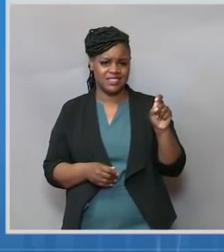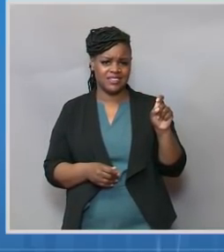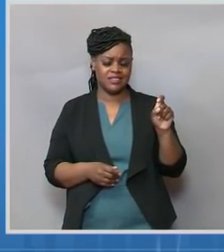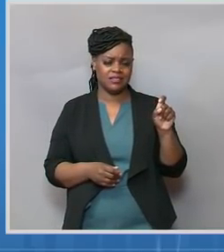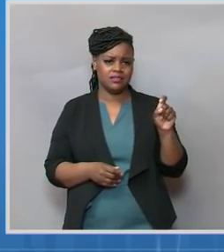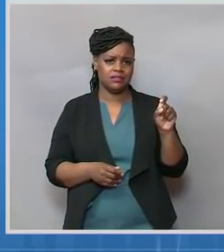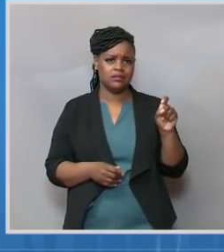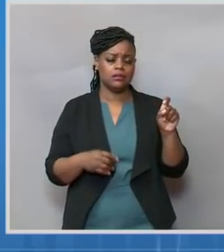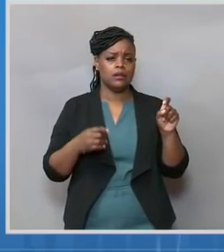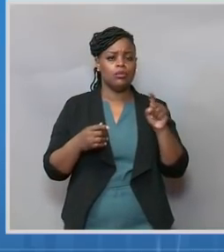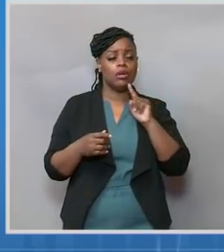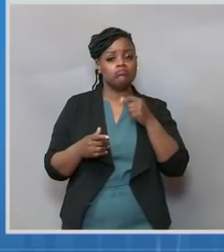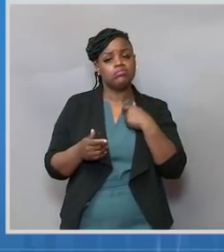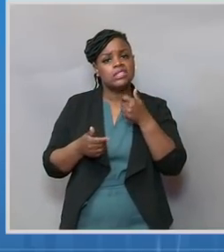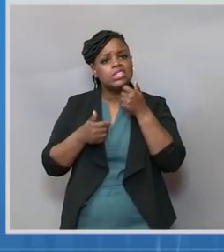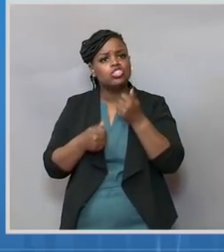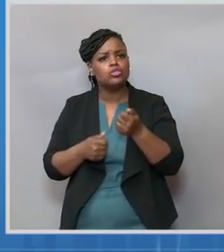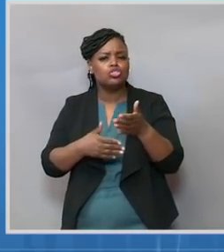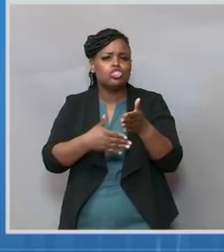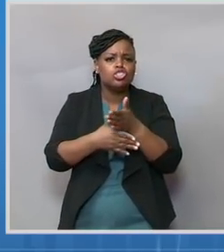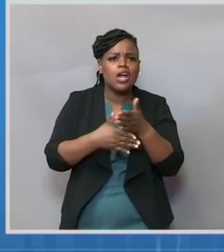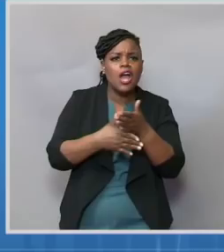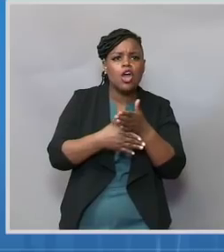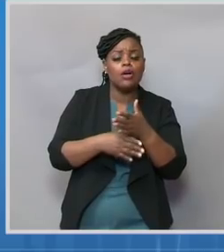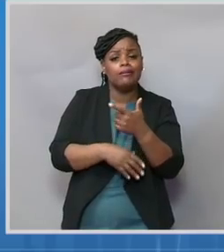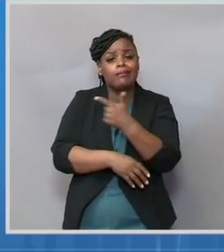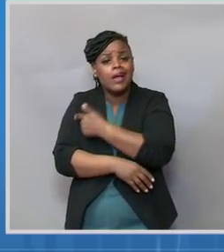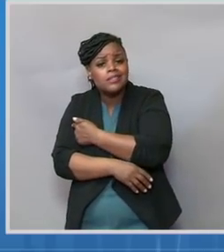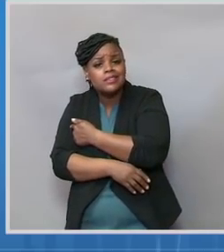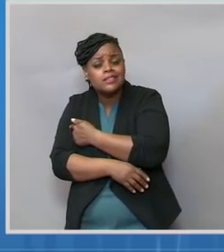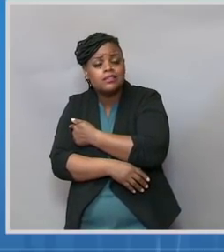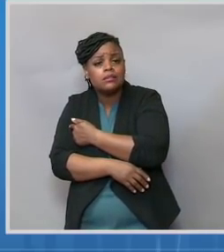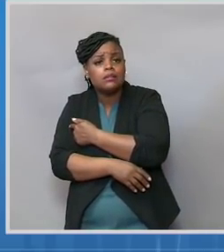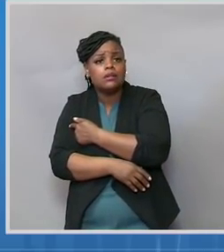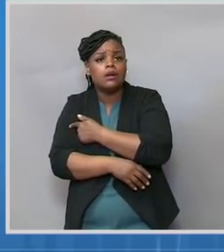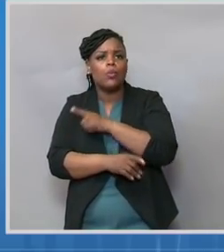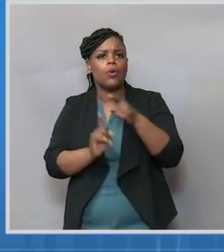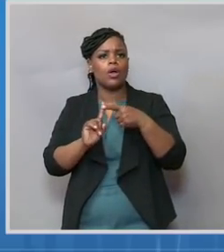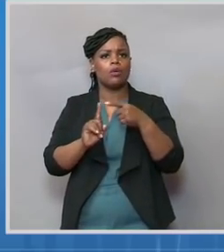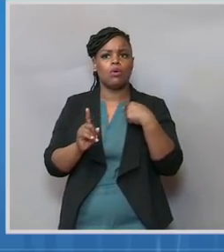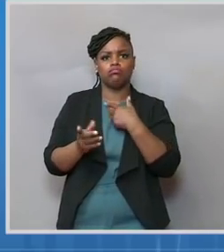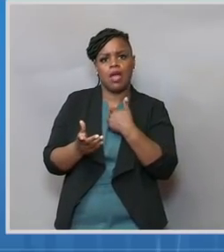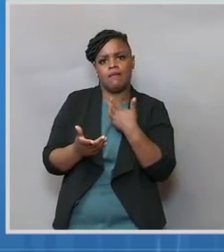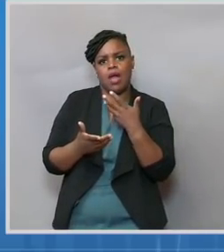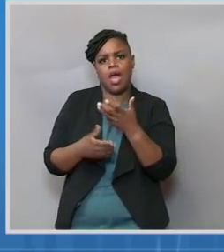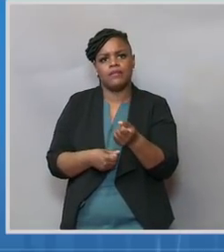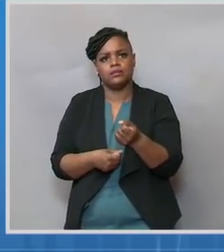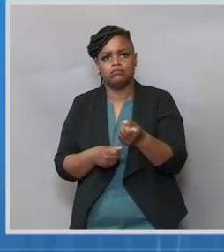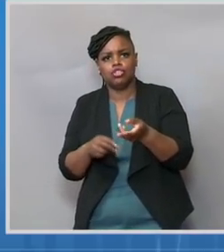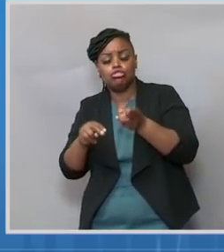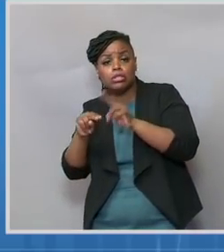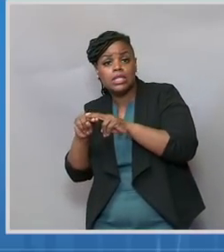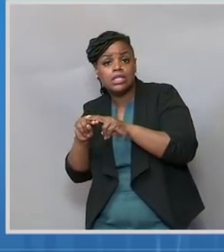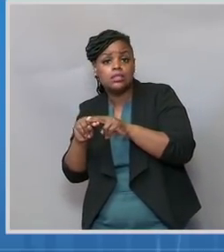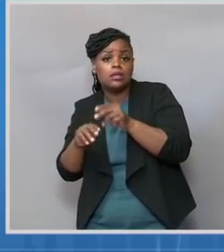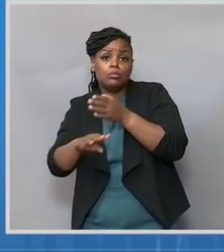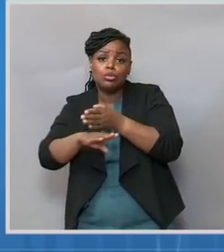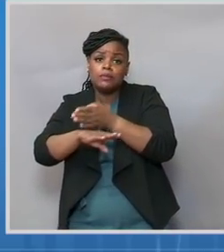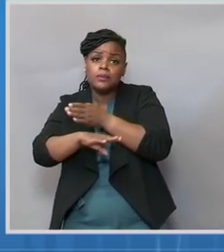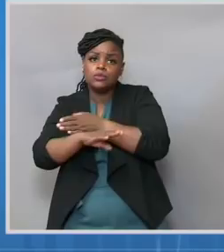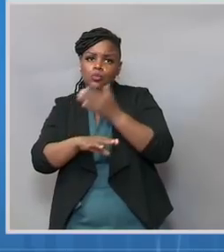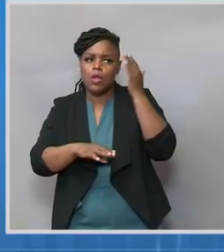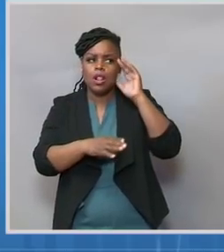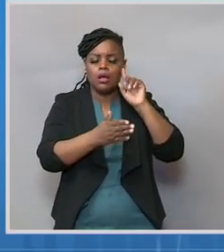supply. As our confidence around our supply increases, we will explore those options. Next question.